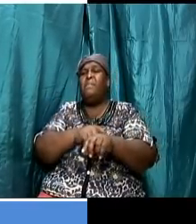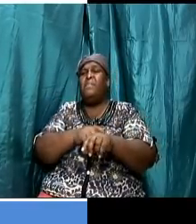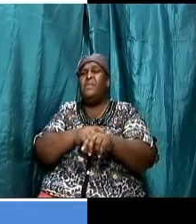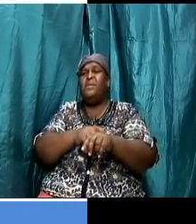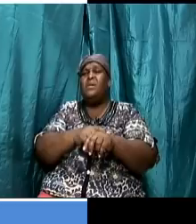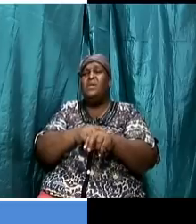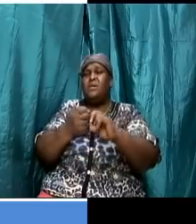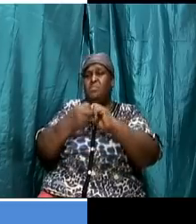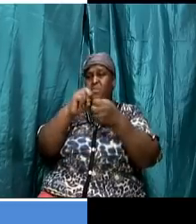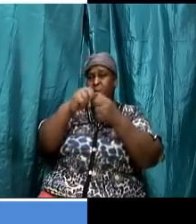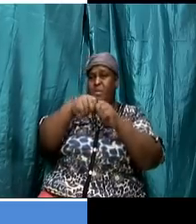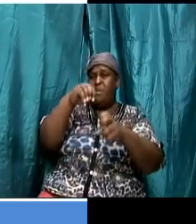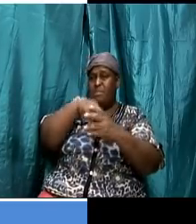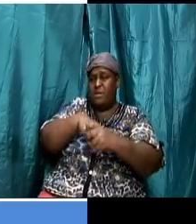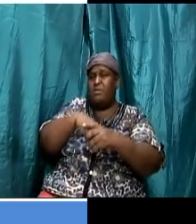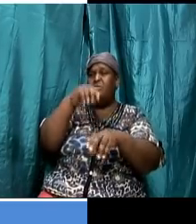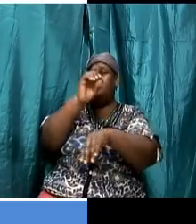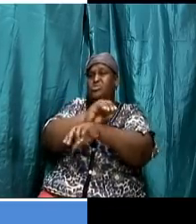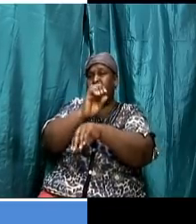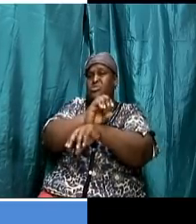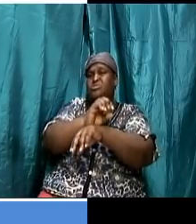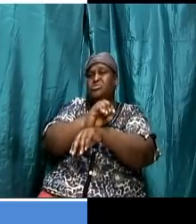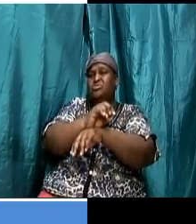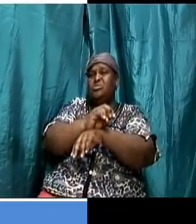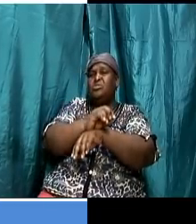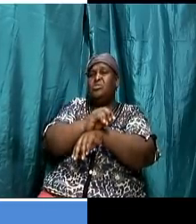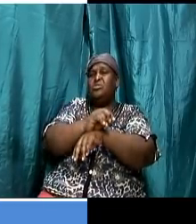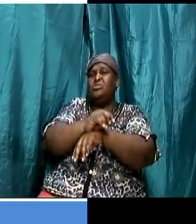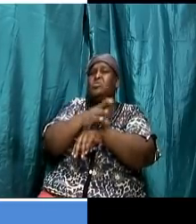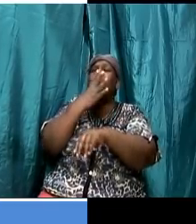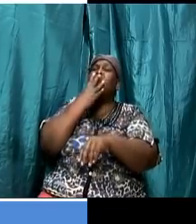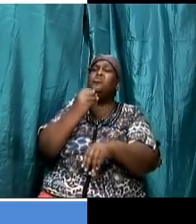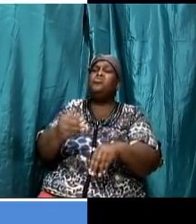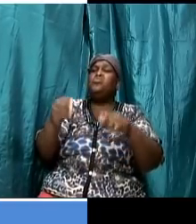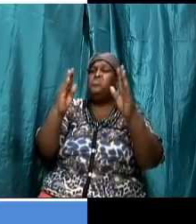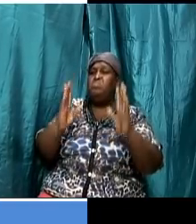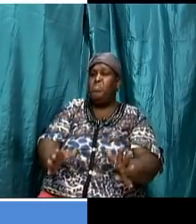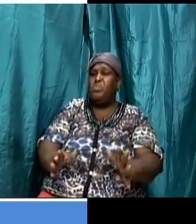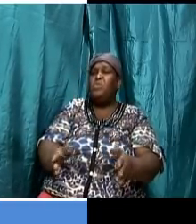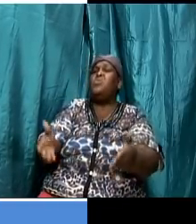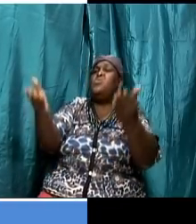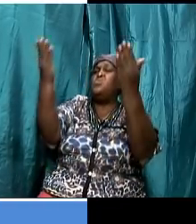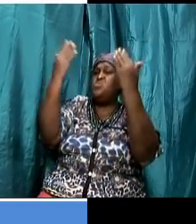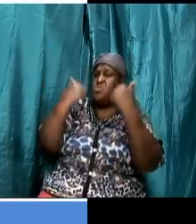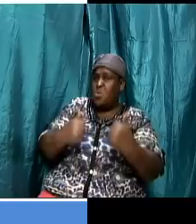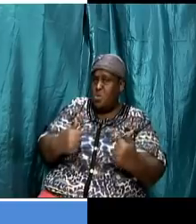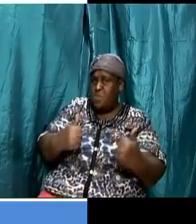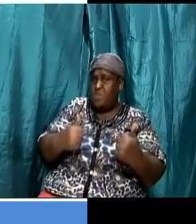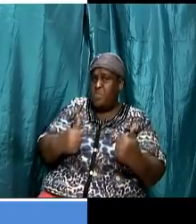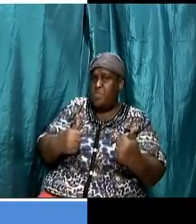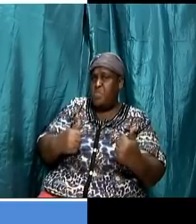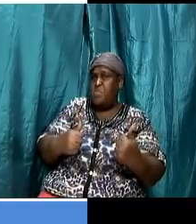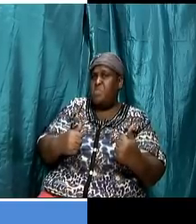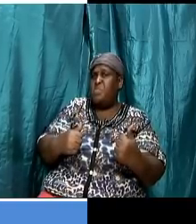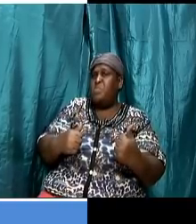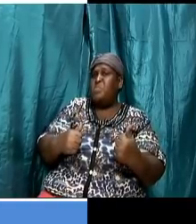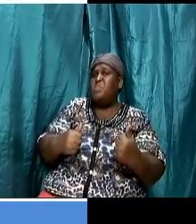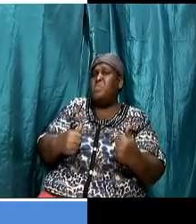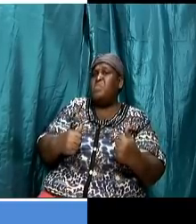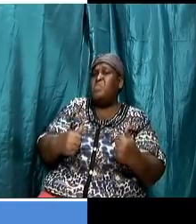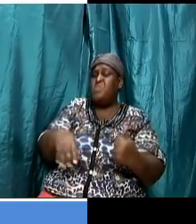it was in antioch where the judaizers would come down and when i use the term judaizers the judaizers are